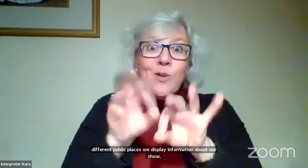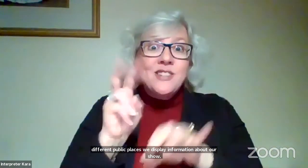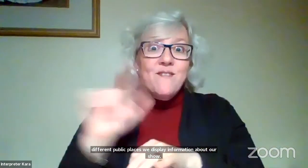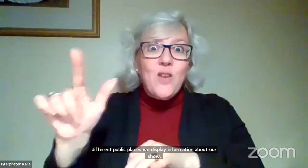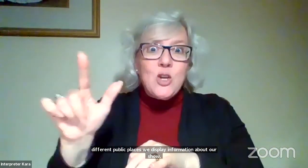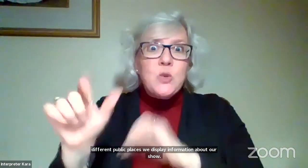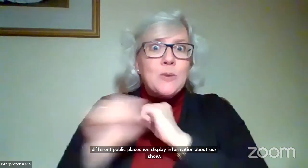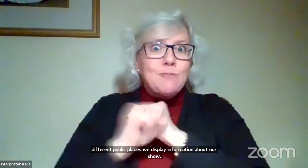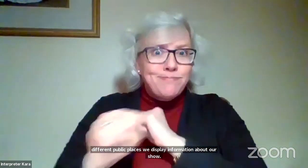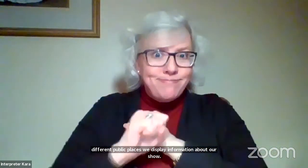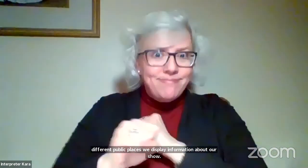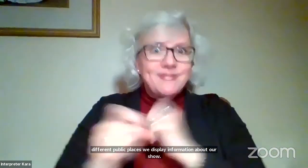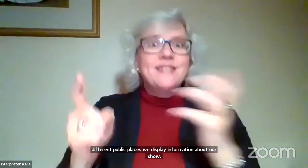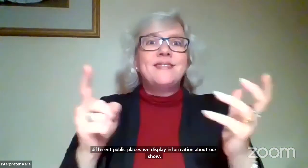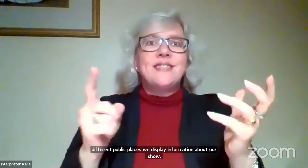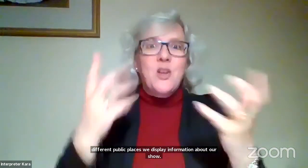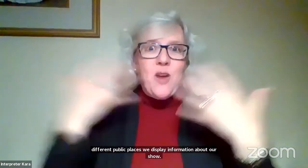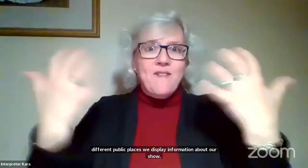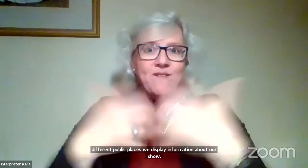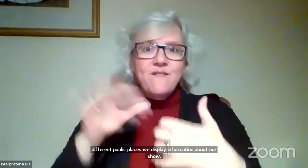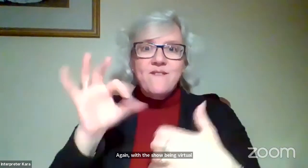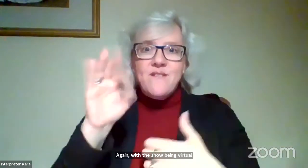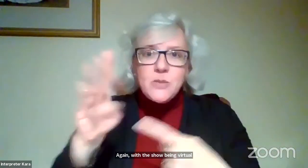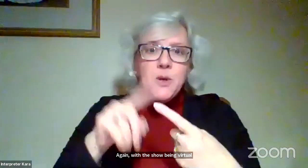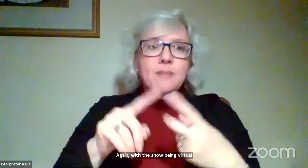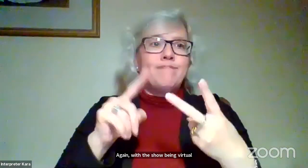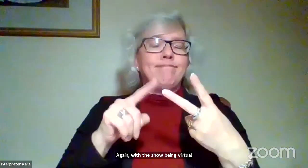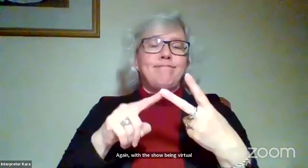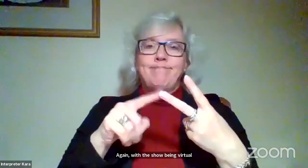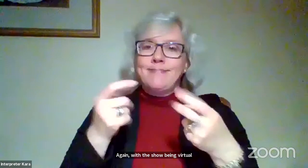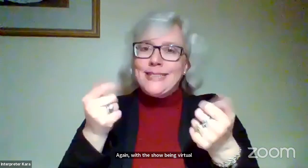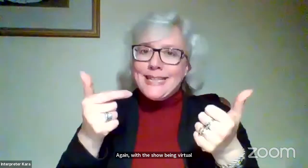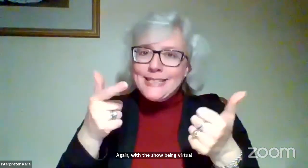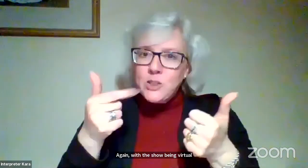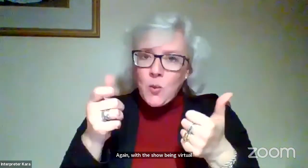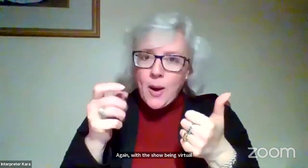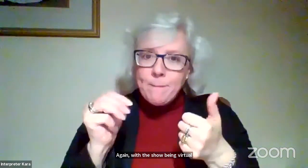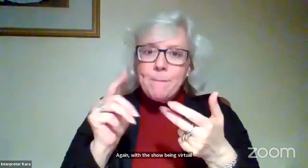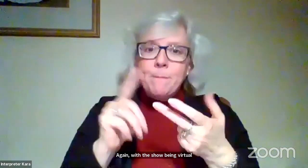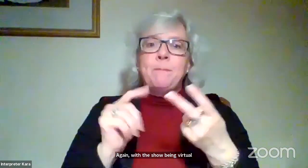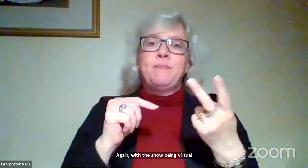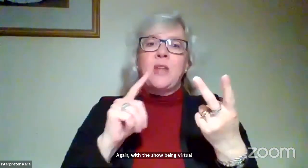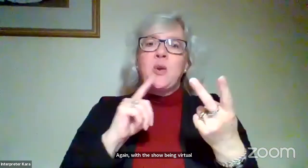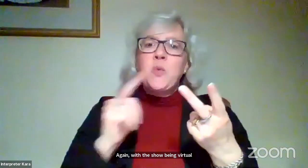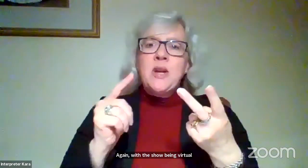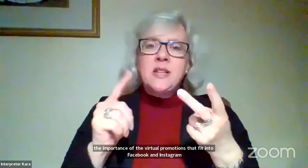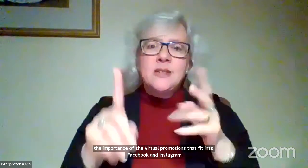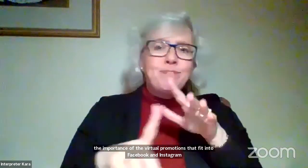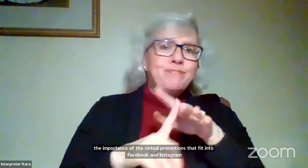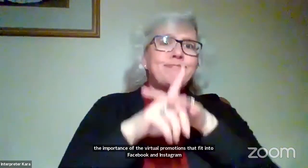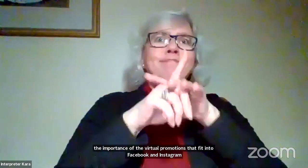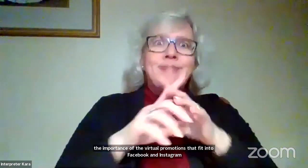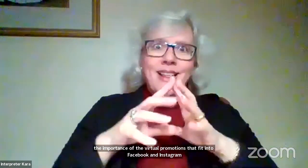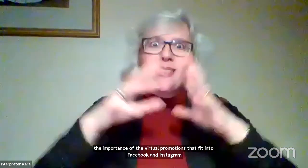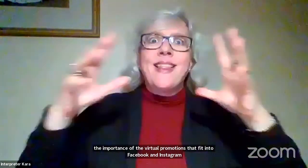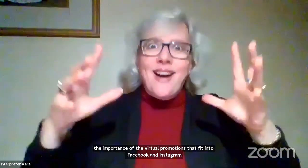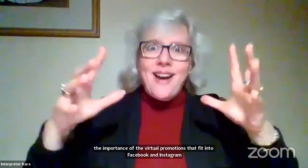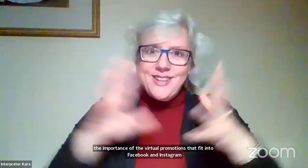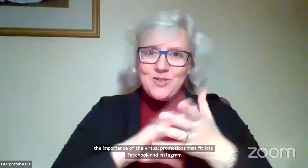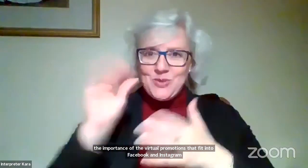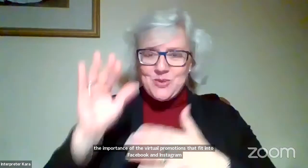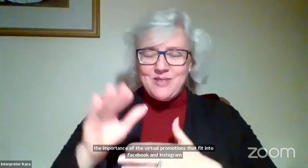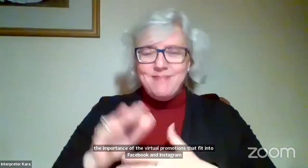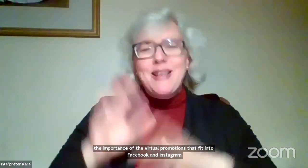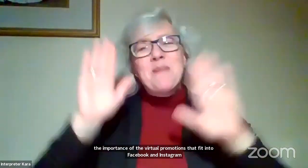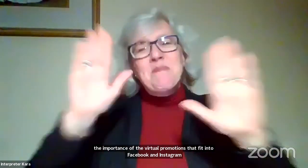promotions, things that fit into Facebook, things that fit into Instagram, really amplified for our students. It's a great learning